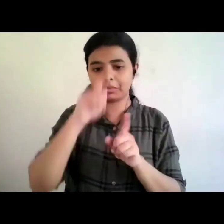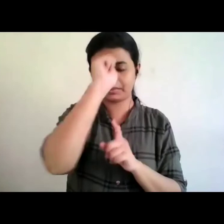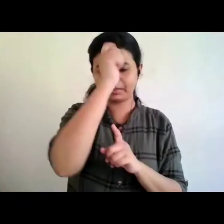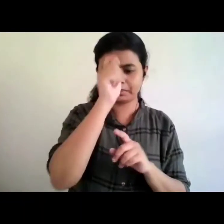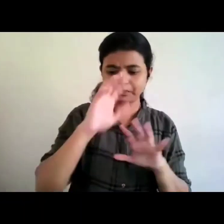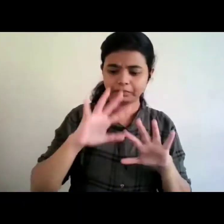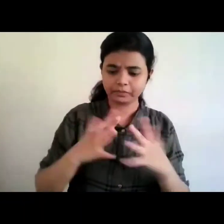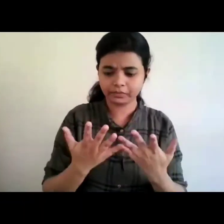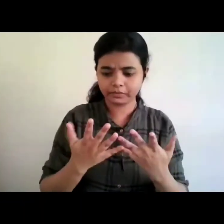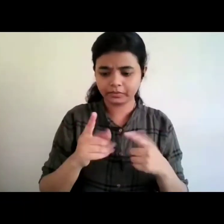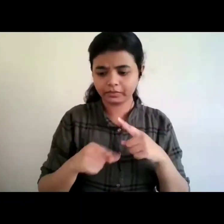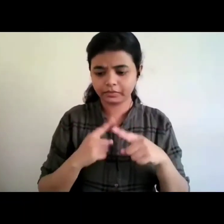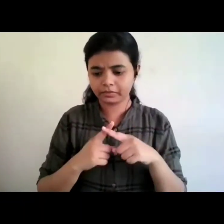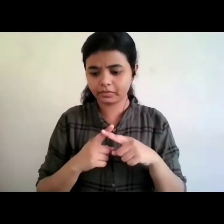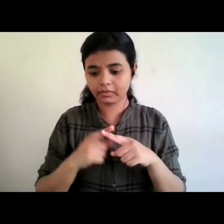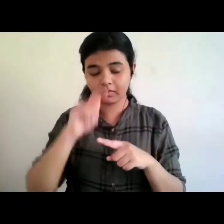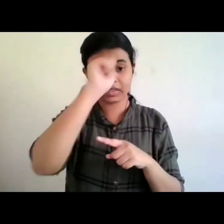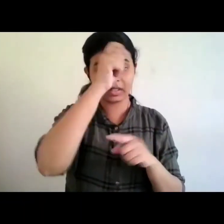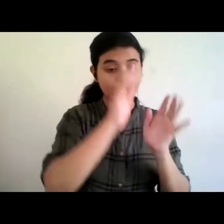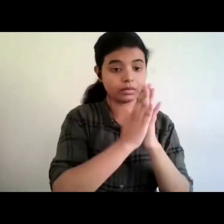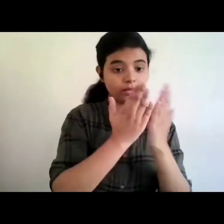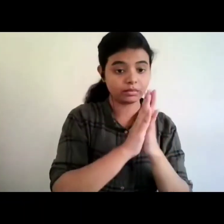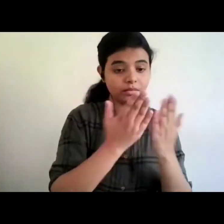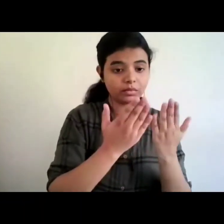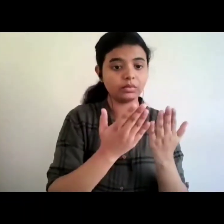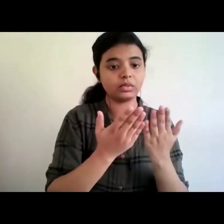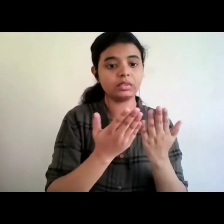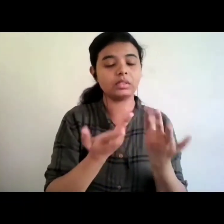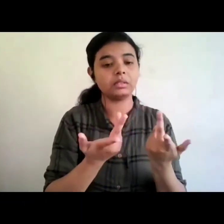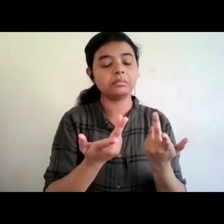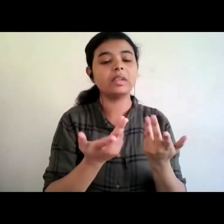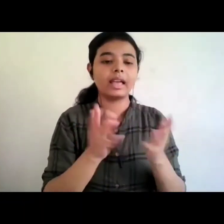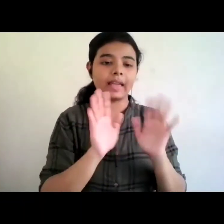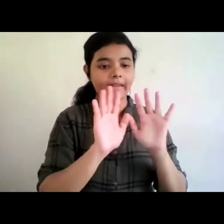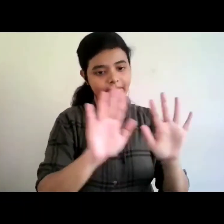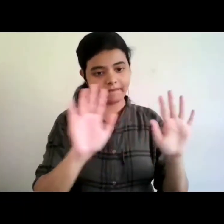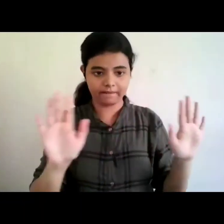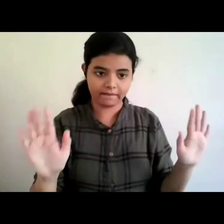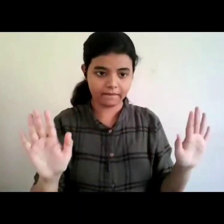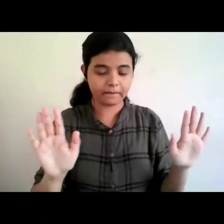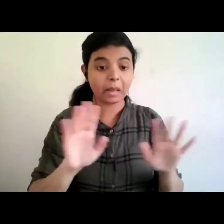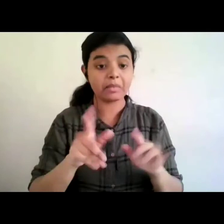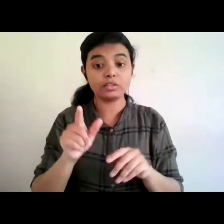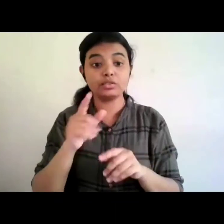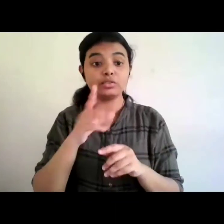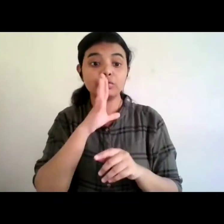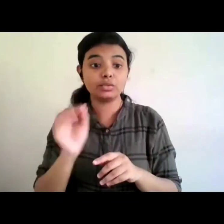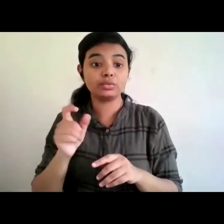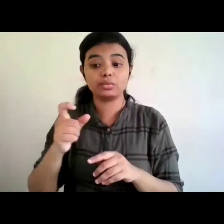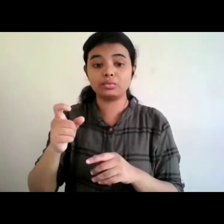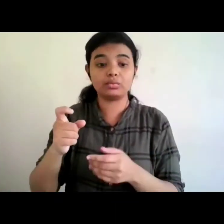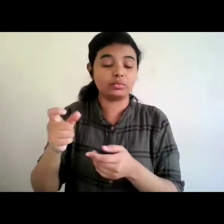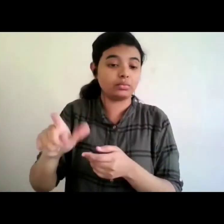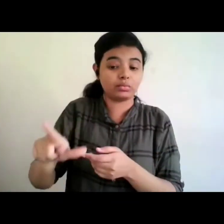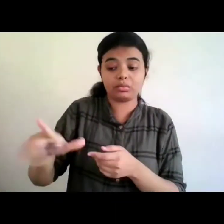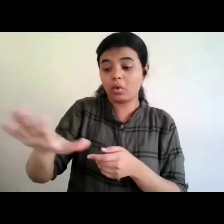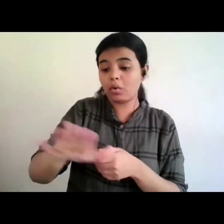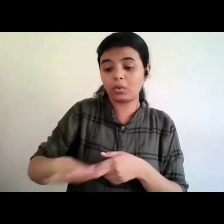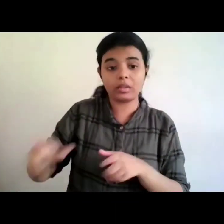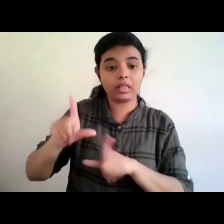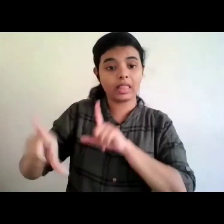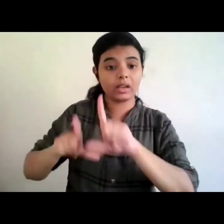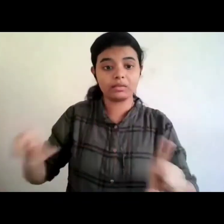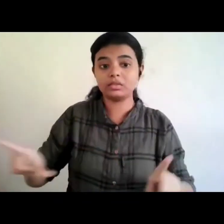or english books are rather available but the the books from regional languages are really really very uh